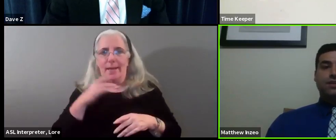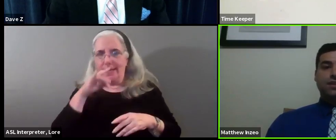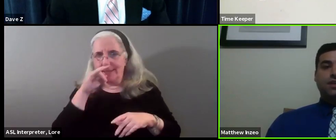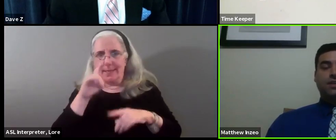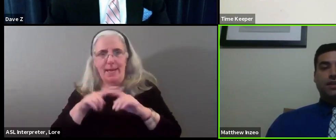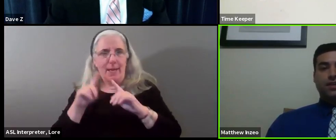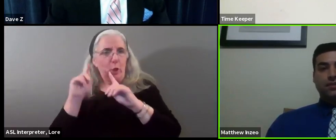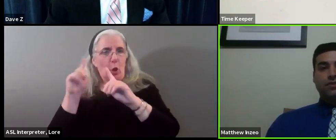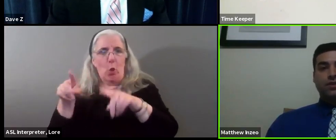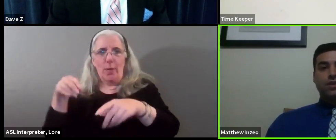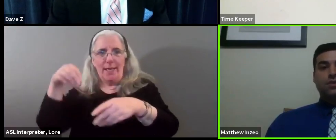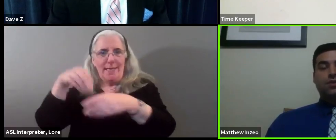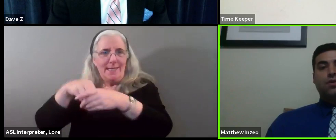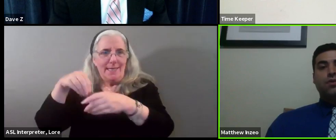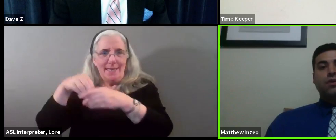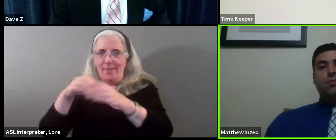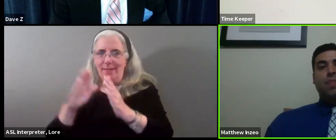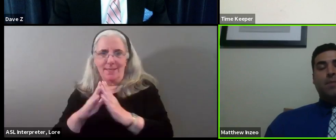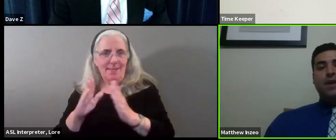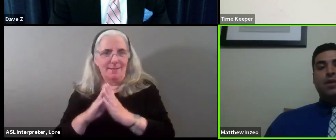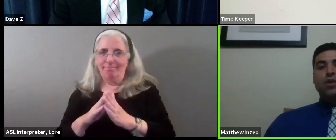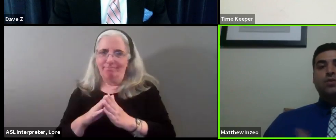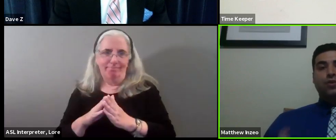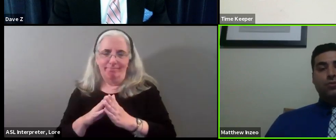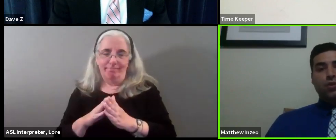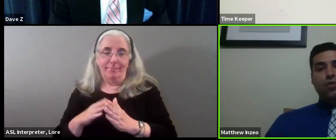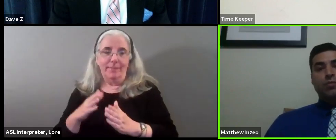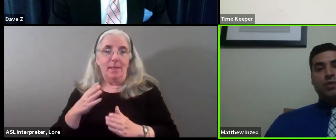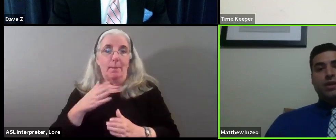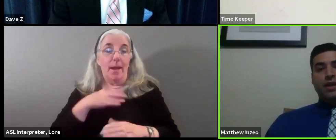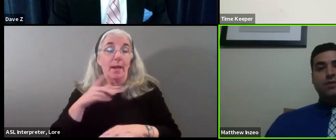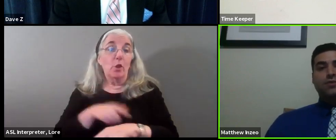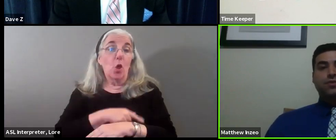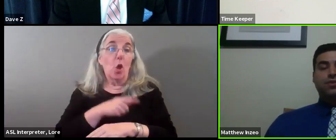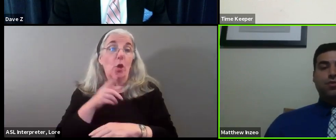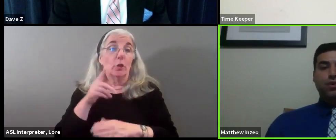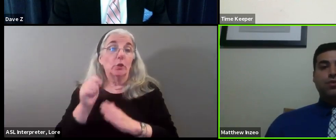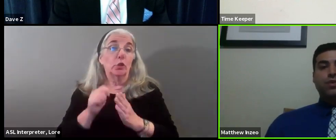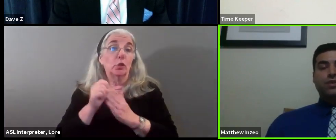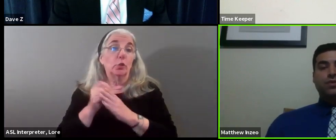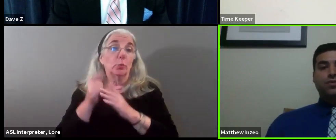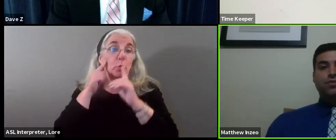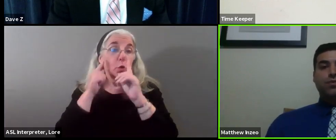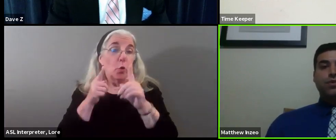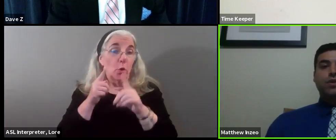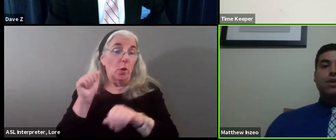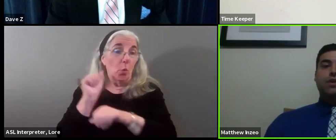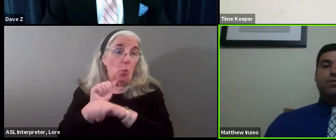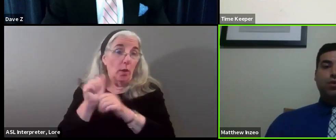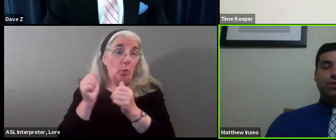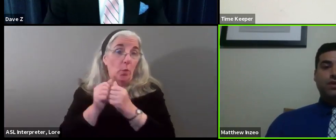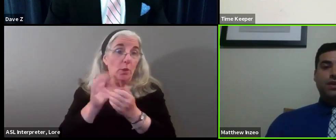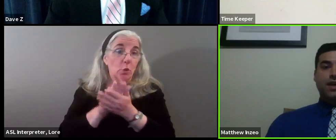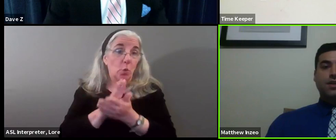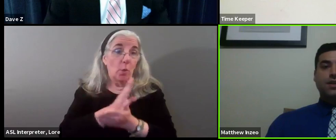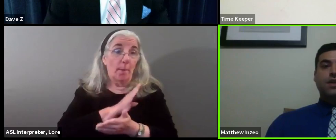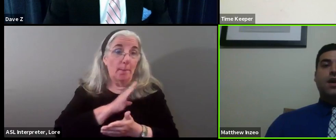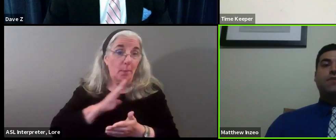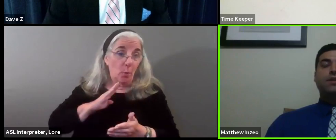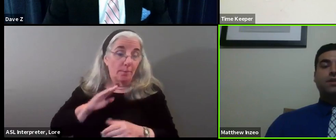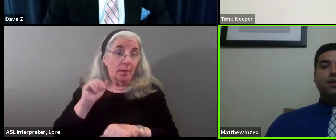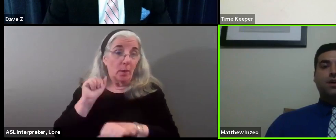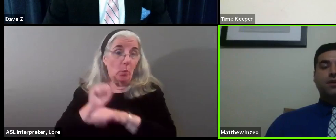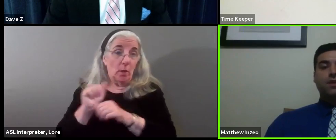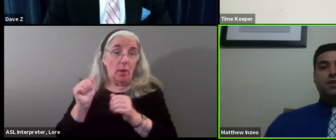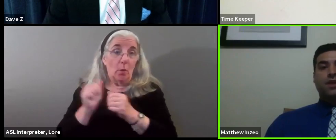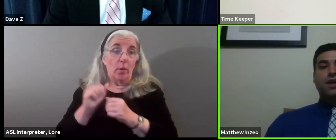in the city that they live in. So my long term goal would be on council is to work with the school board and work with the county and